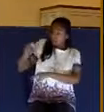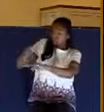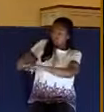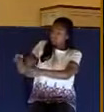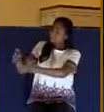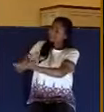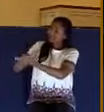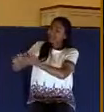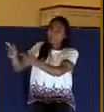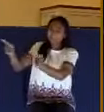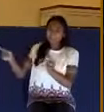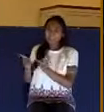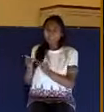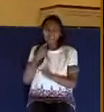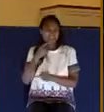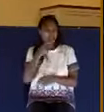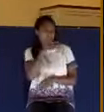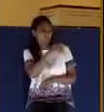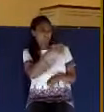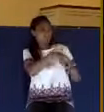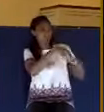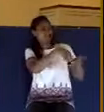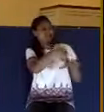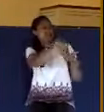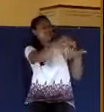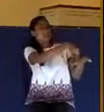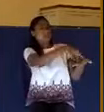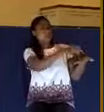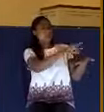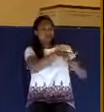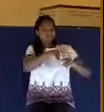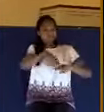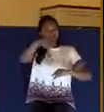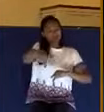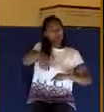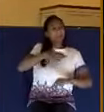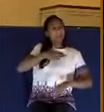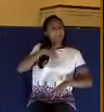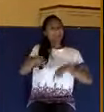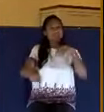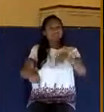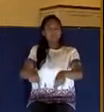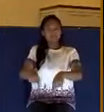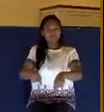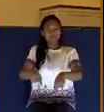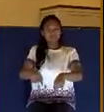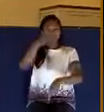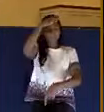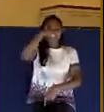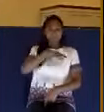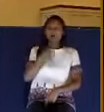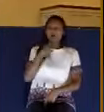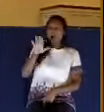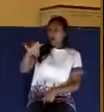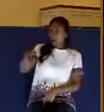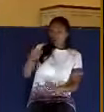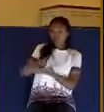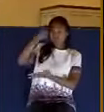stand thou there or sit here under my footstool. The usher says to the rich man, hey, sit here.